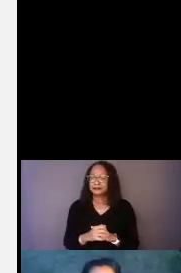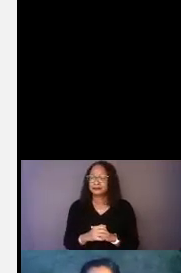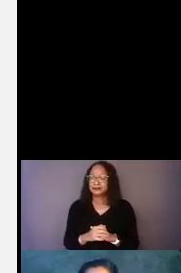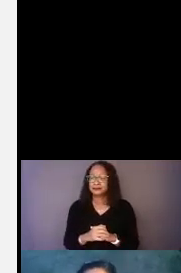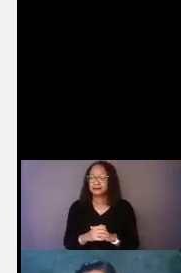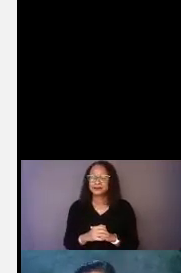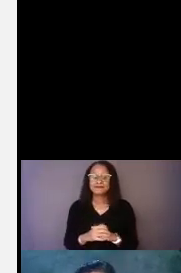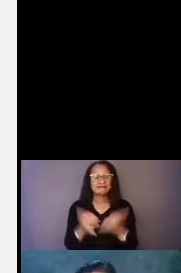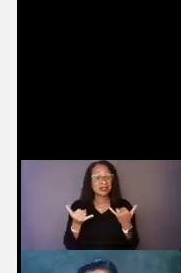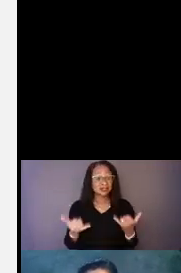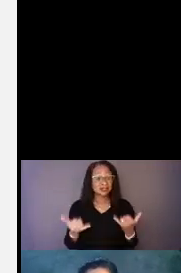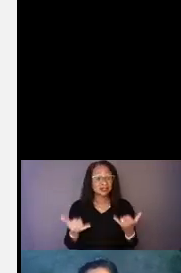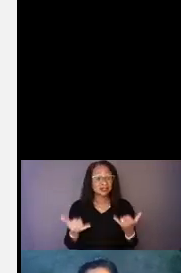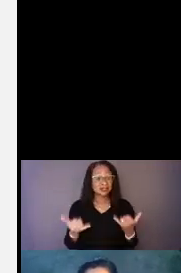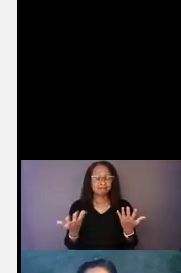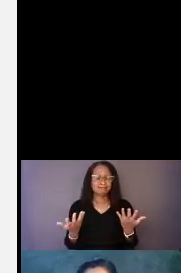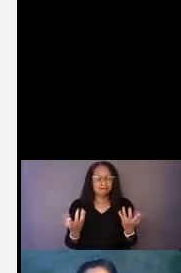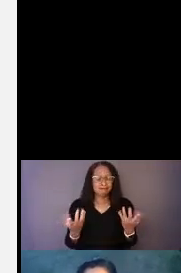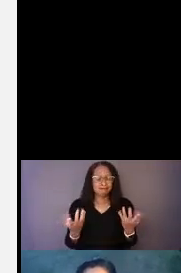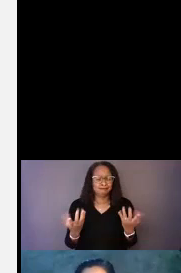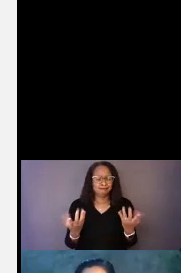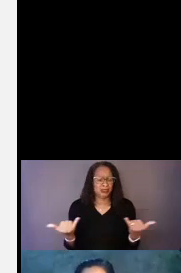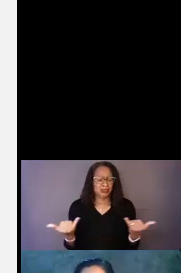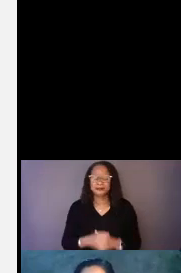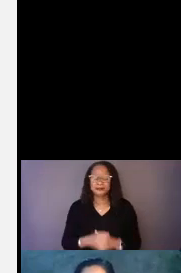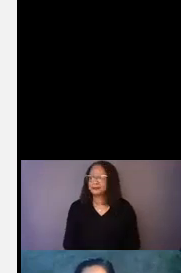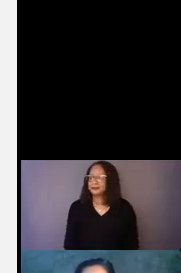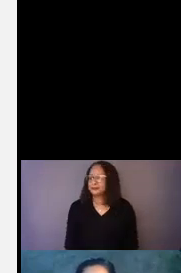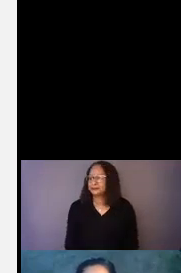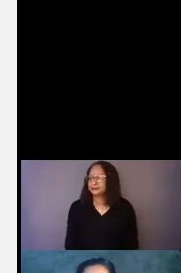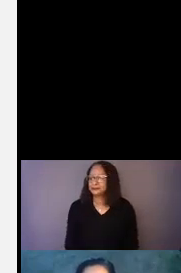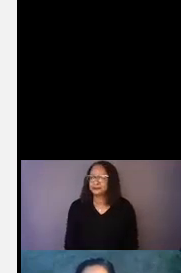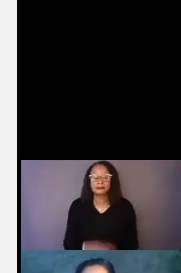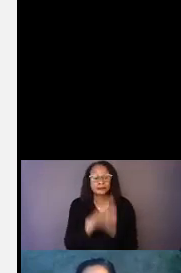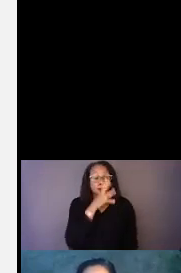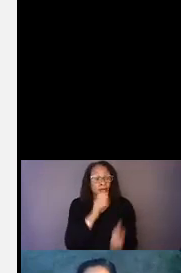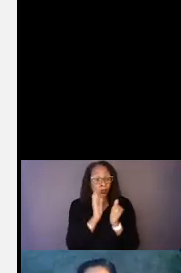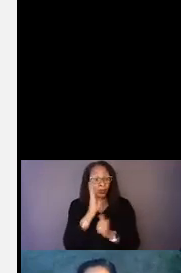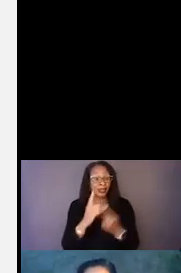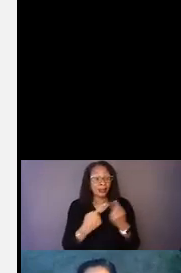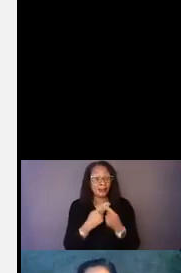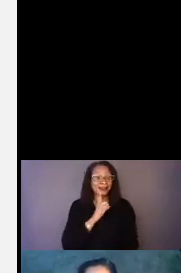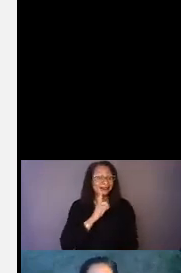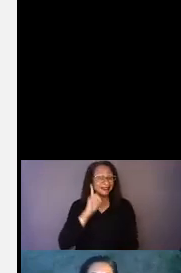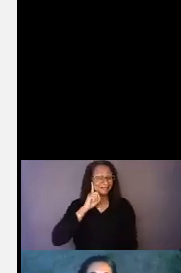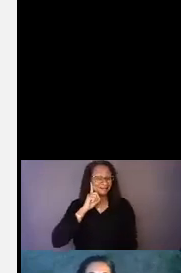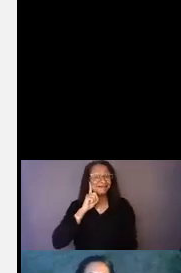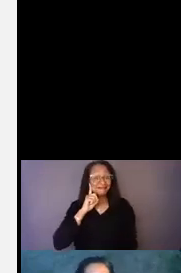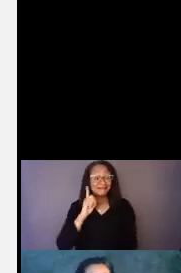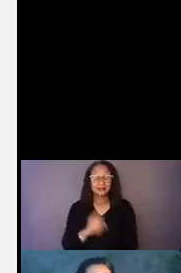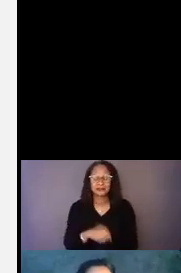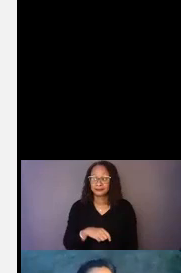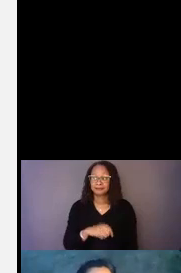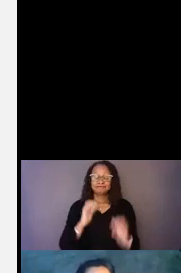So today, what is today about? I'm going to talk to you a little bit about deafness, communication